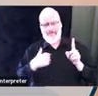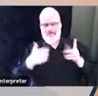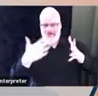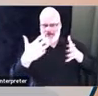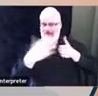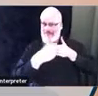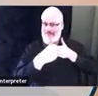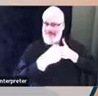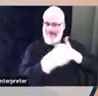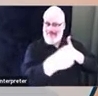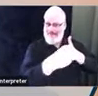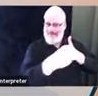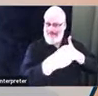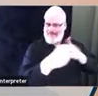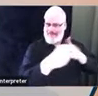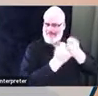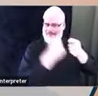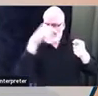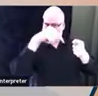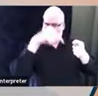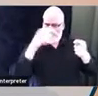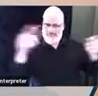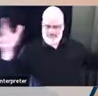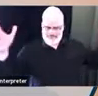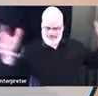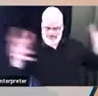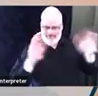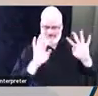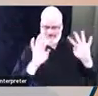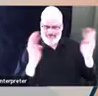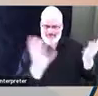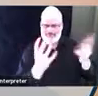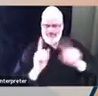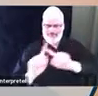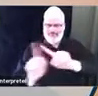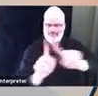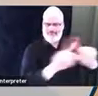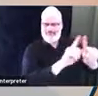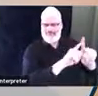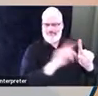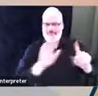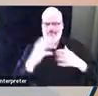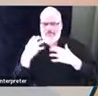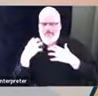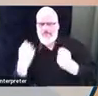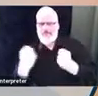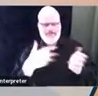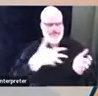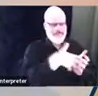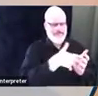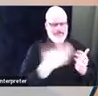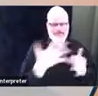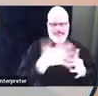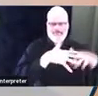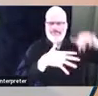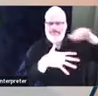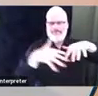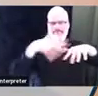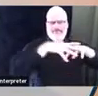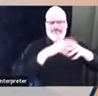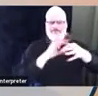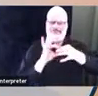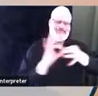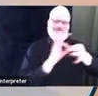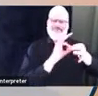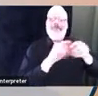strengths and weaknesses and where we can improve. I think it's important to to build that that next five year